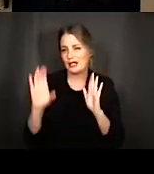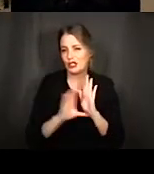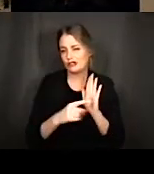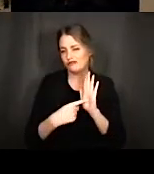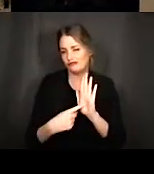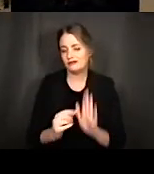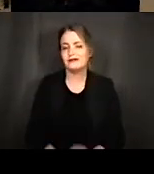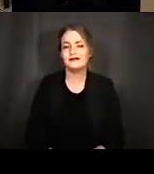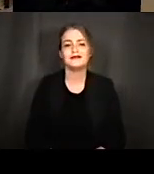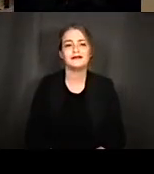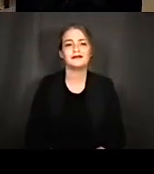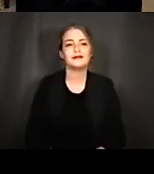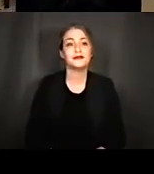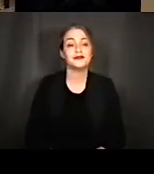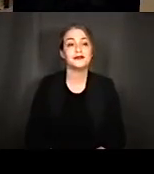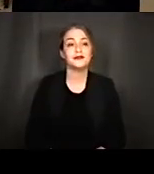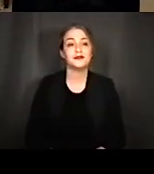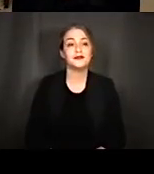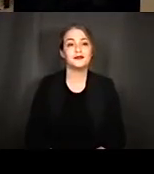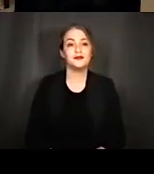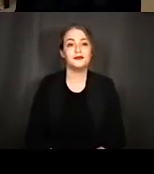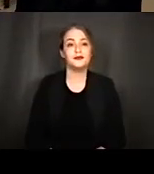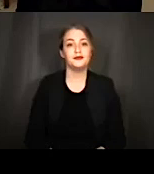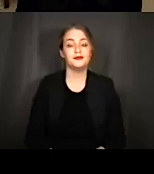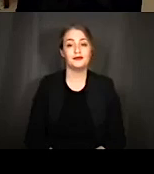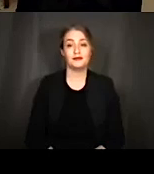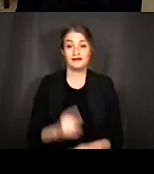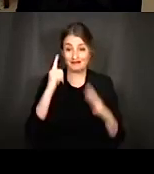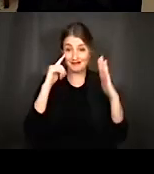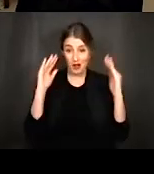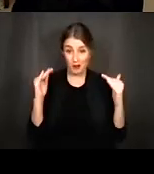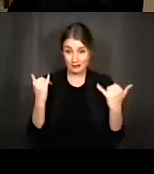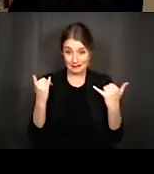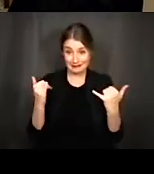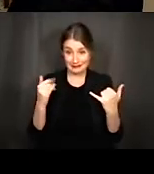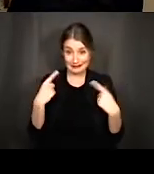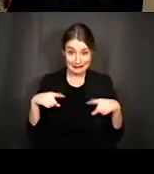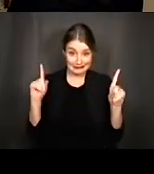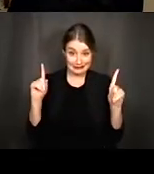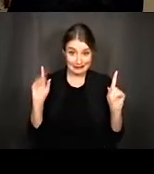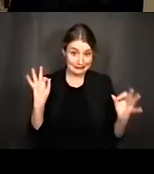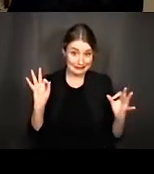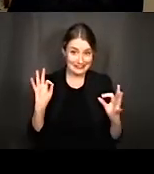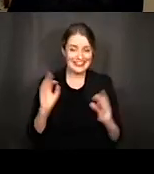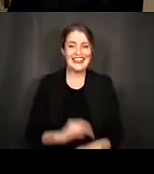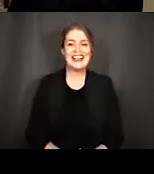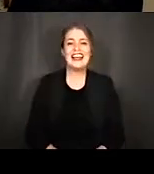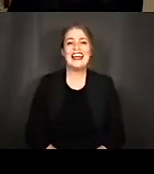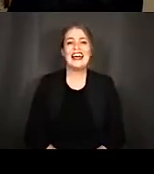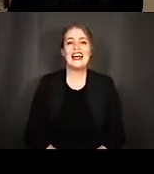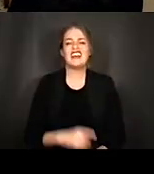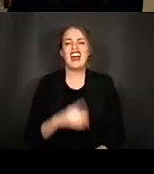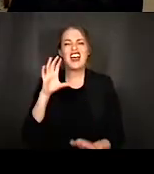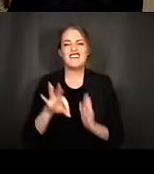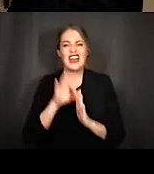show you and so what I hope that we've accomplished today is that you know I found this picture and just thought it